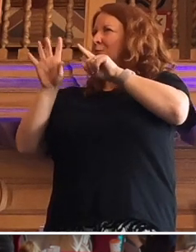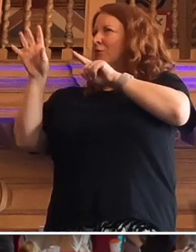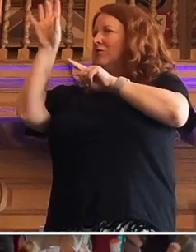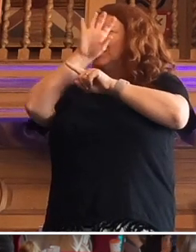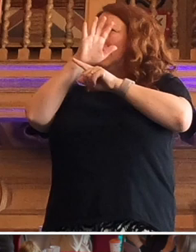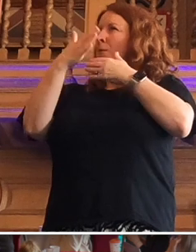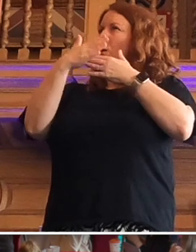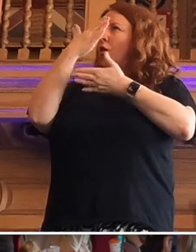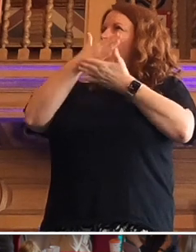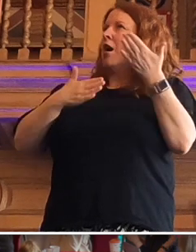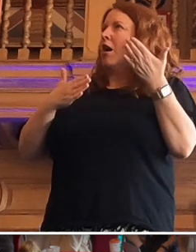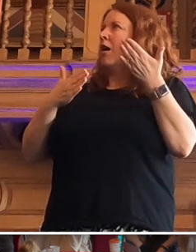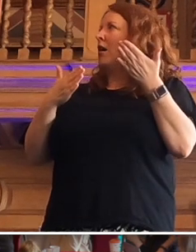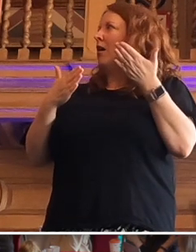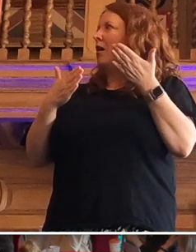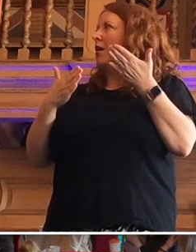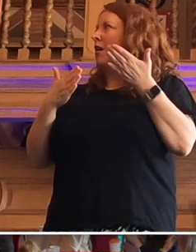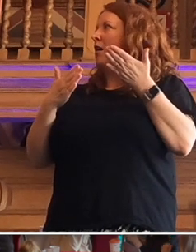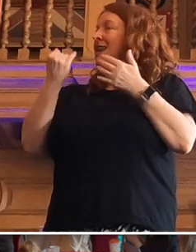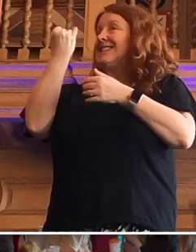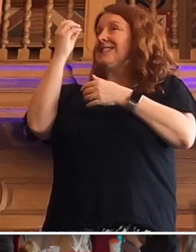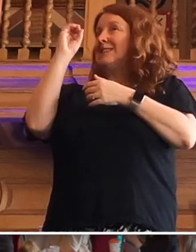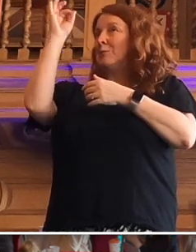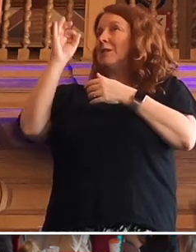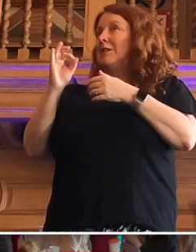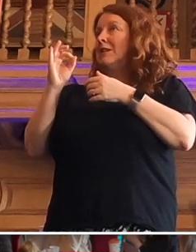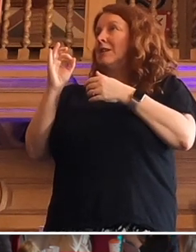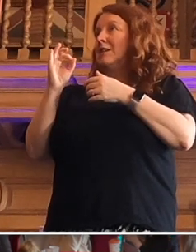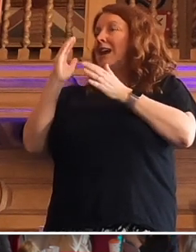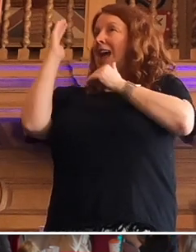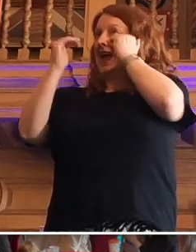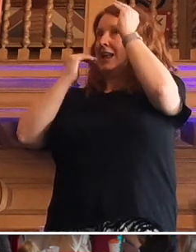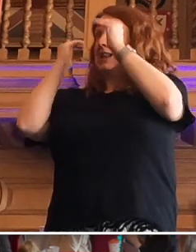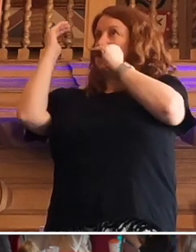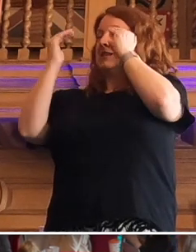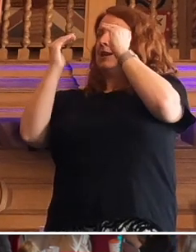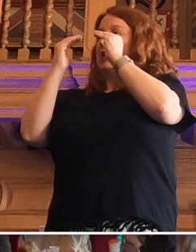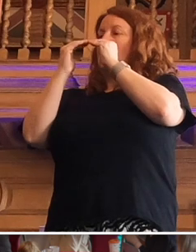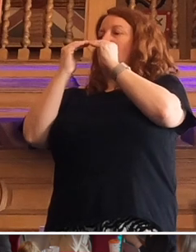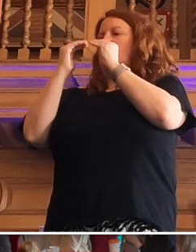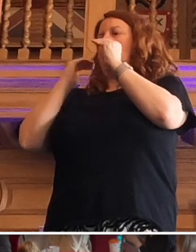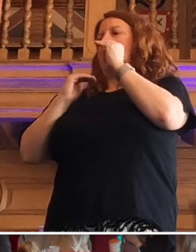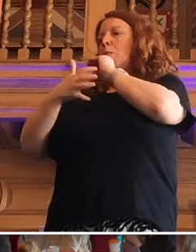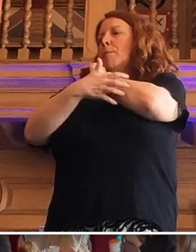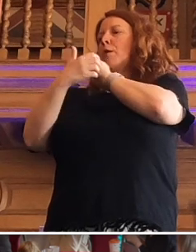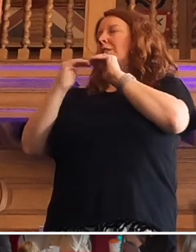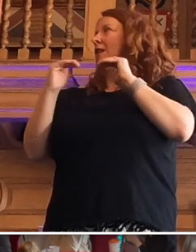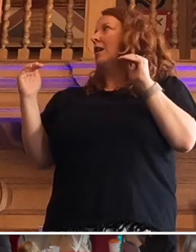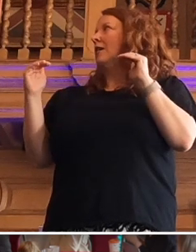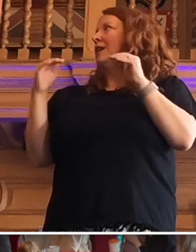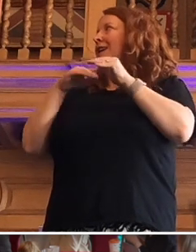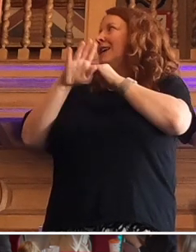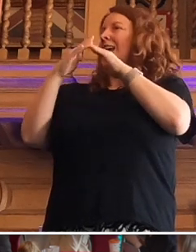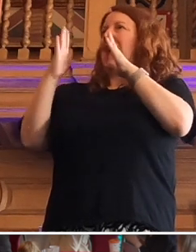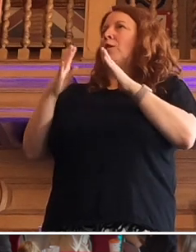more than half, more like 60% of adults below the poverty line are in households